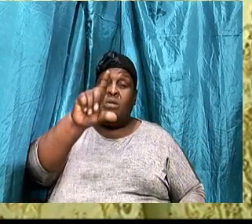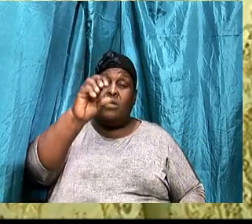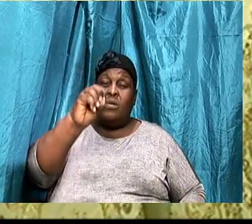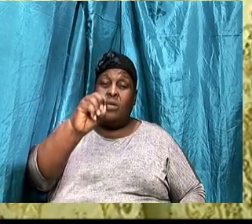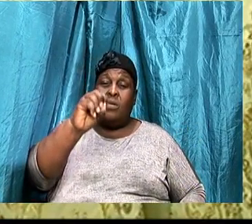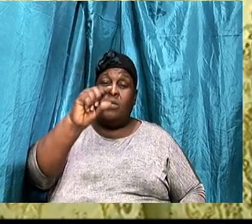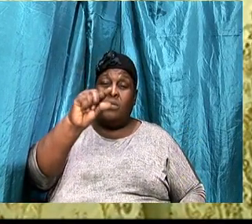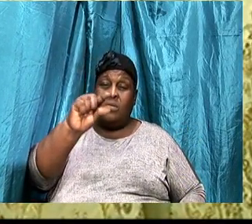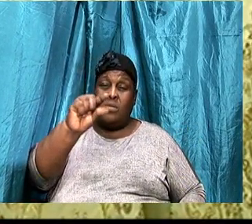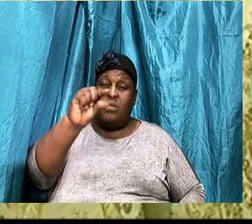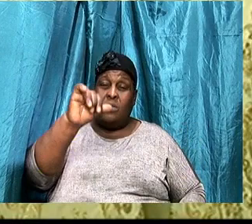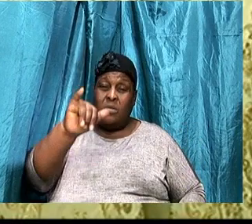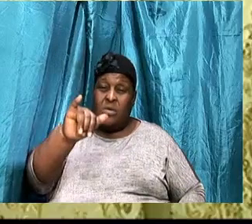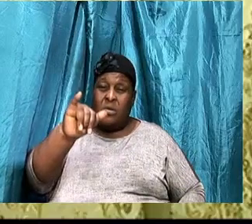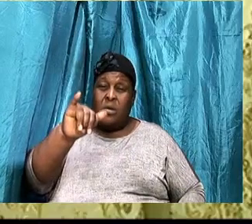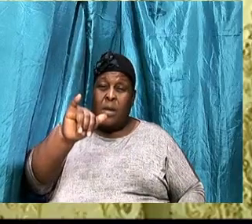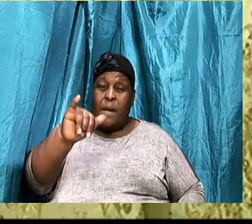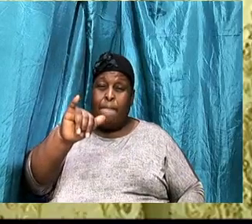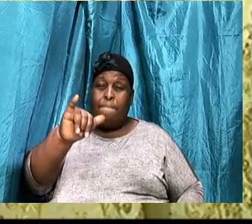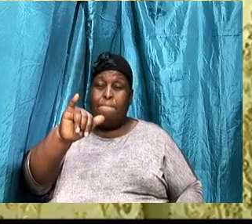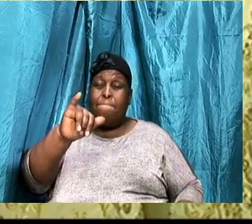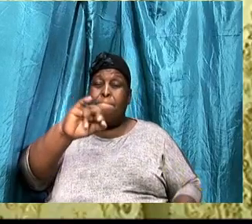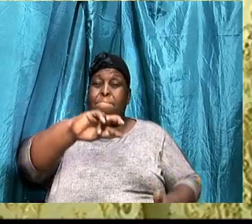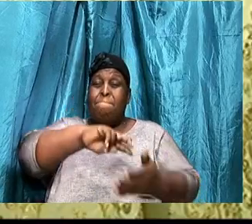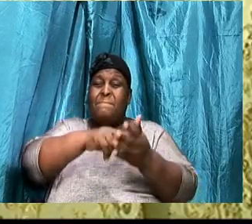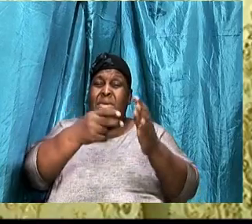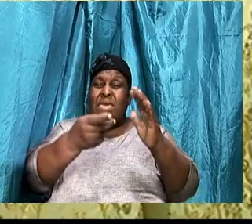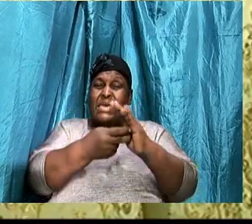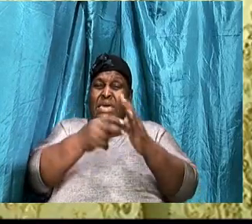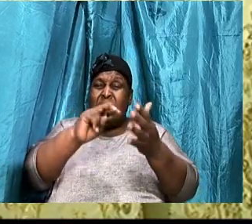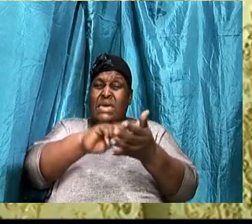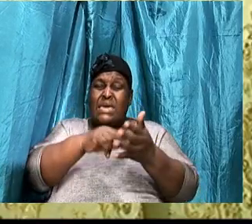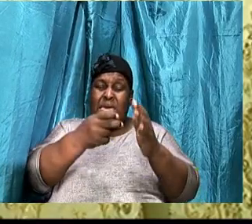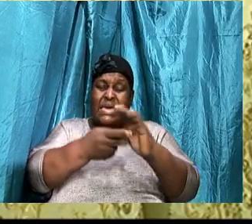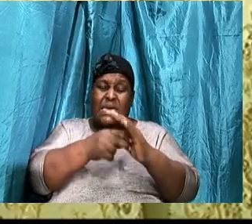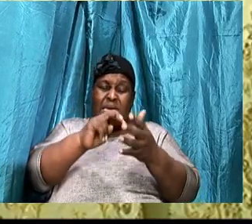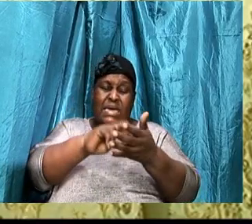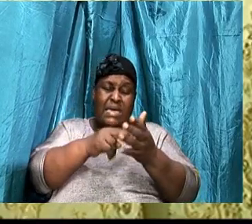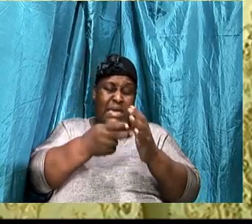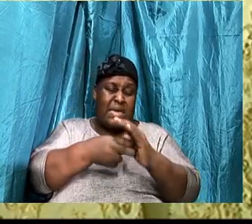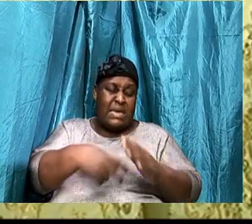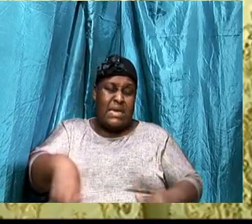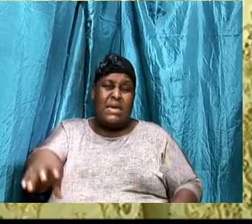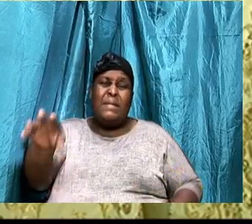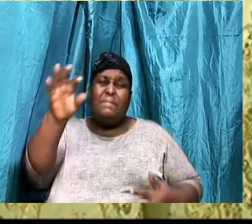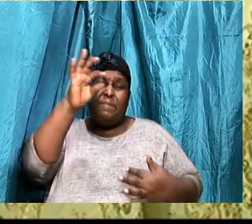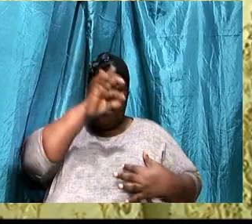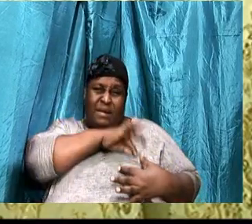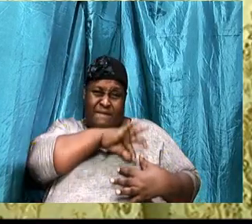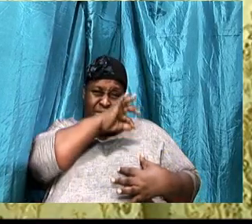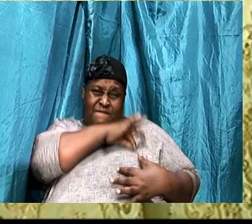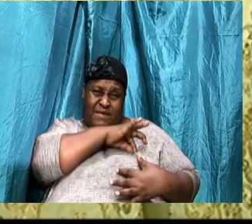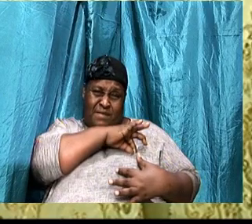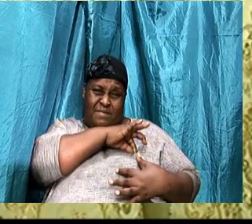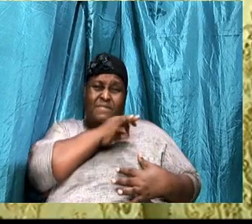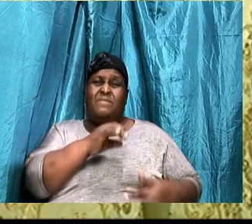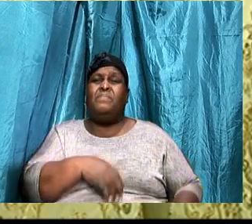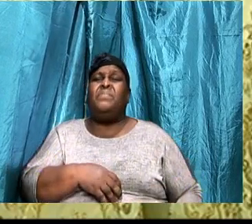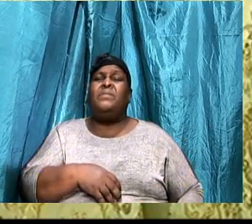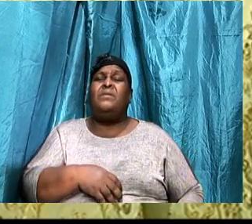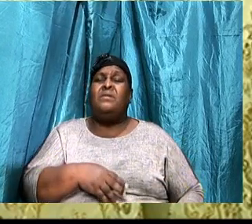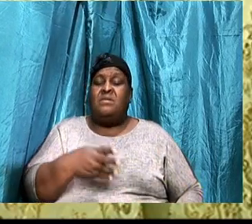blessed with all, Spiritual benefits. These spiritual blessings, That Paul,